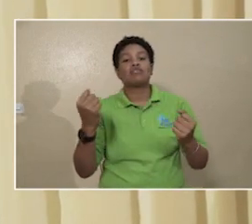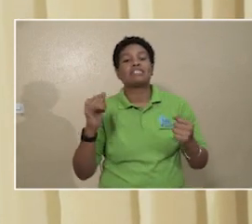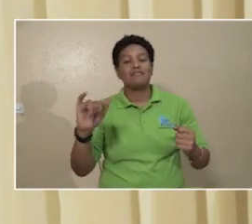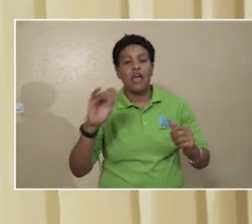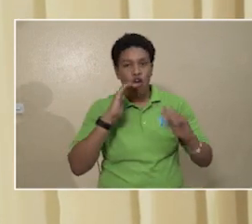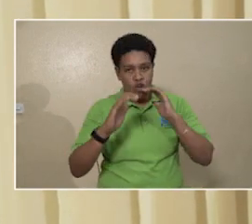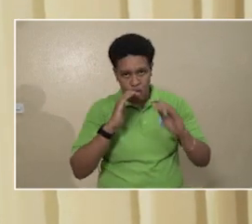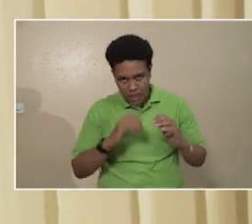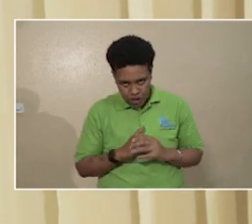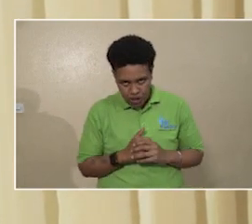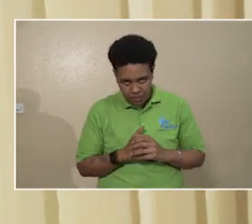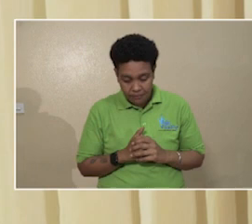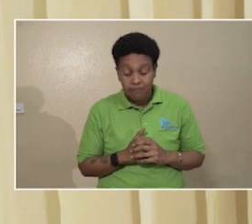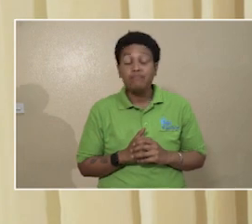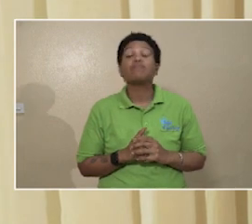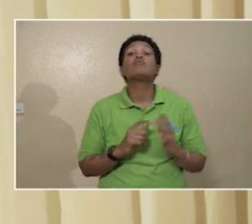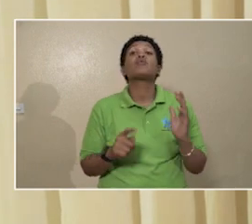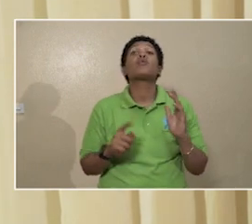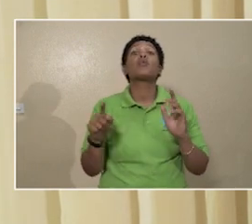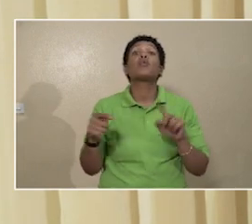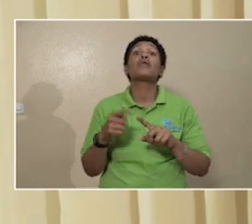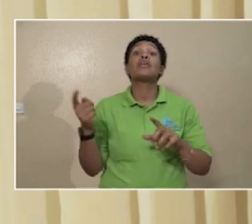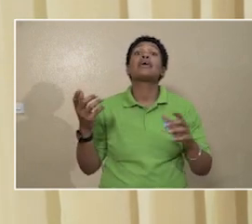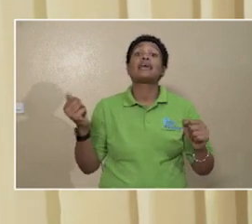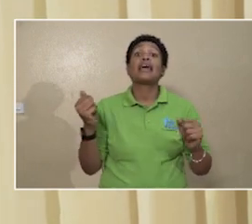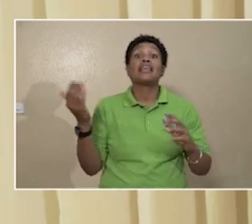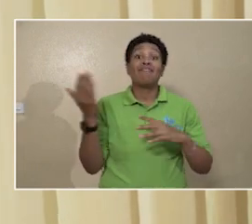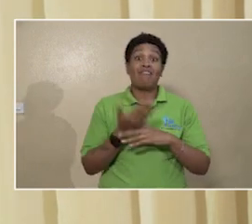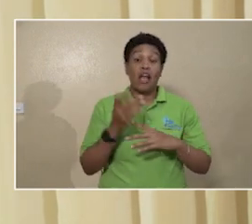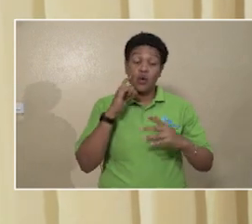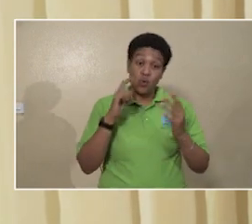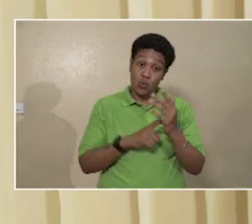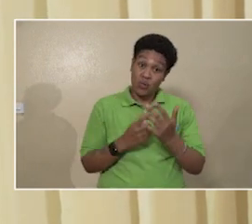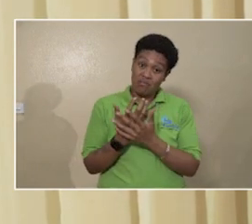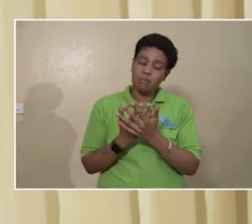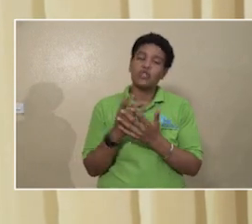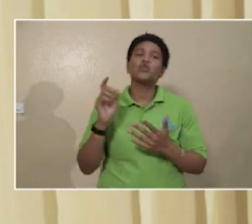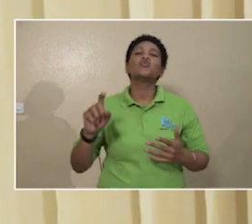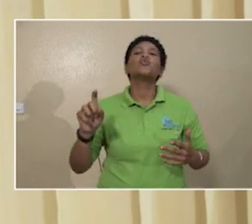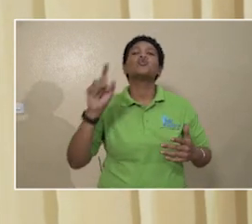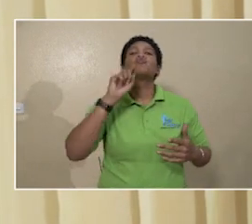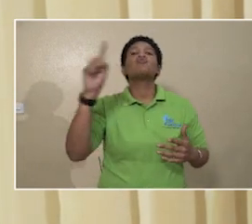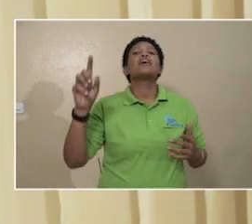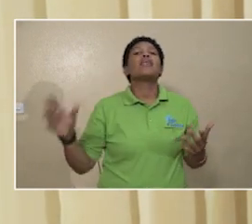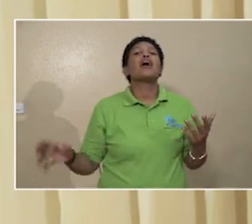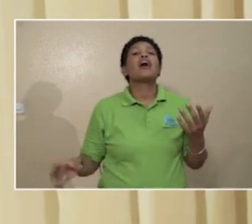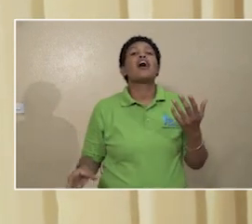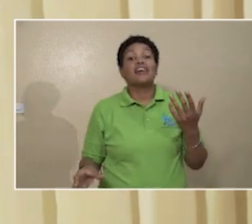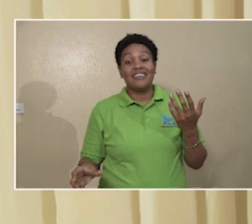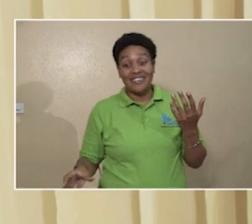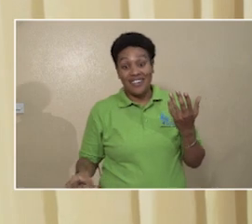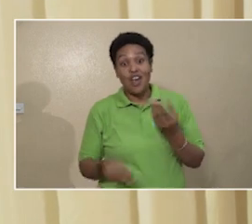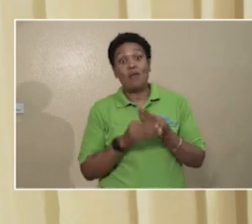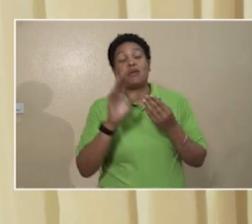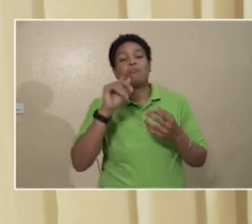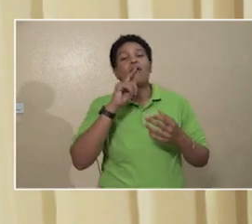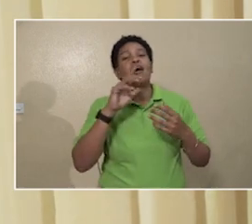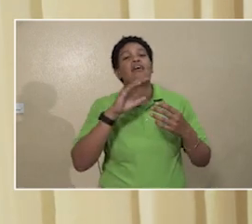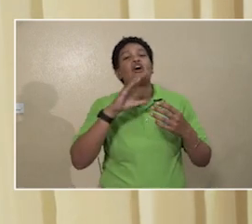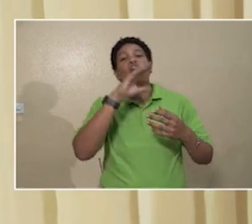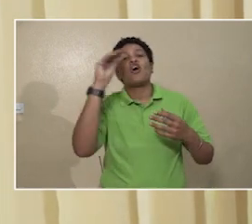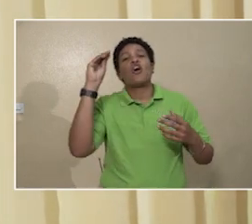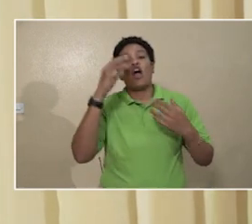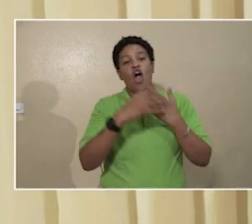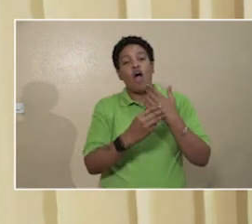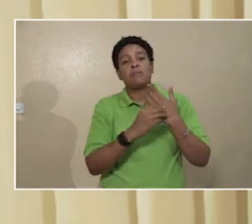communication. Once they have filed the notice, it should be accompanied by copies of supporting documents